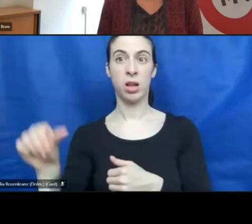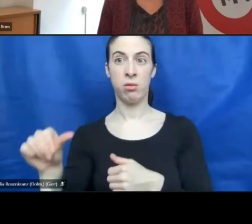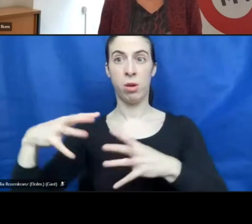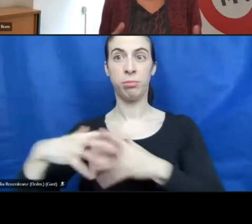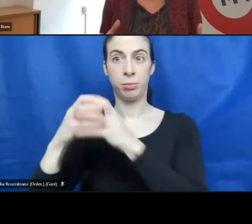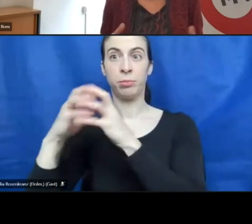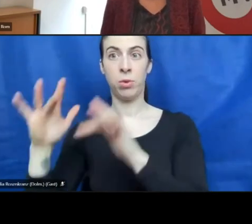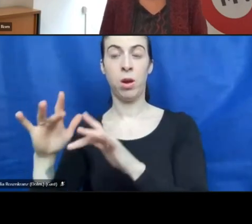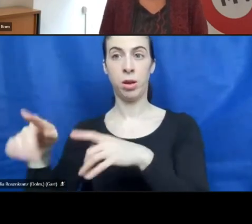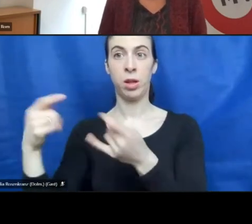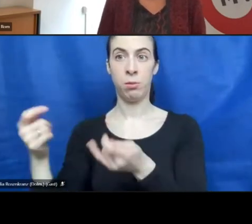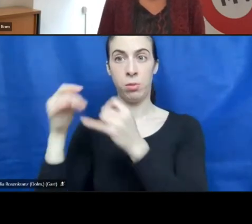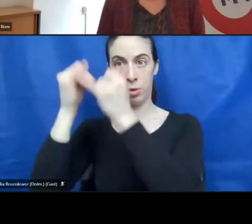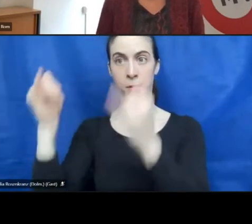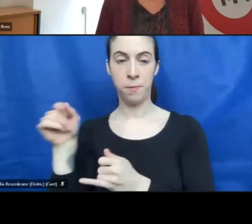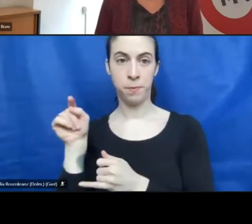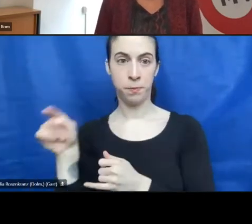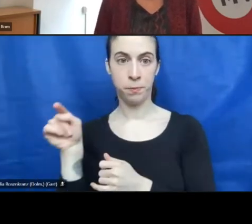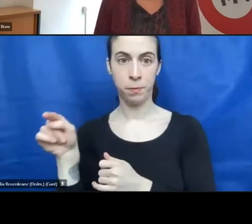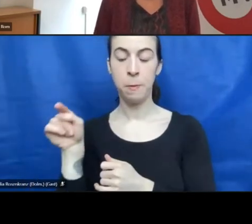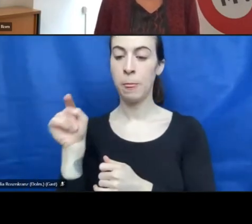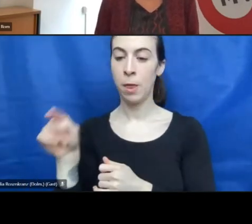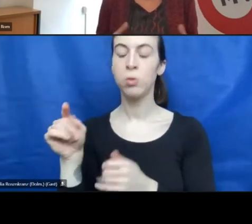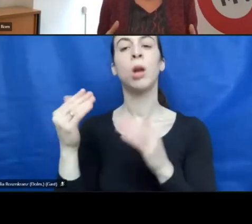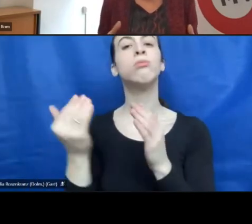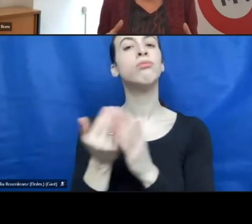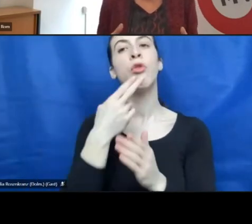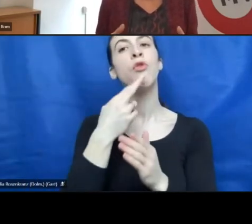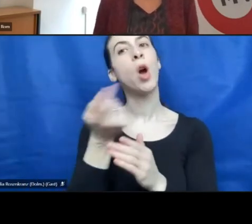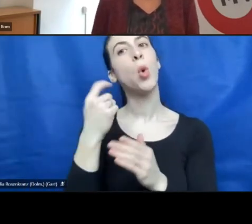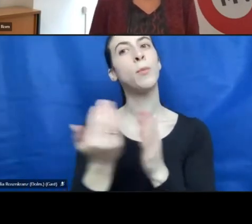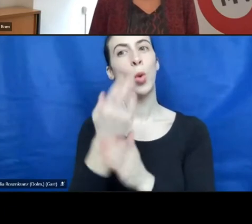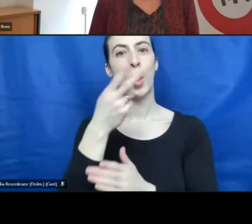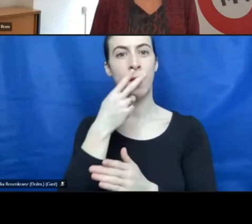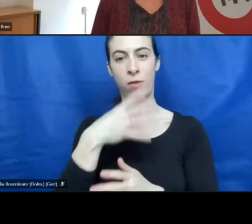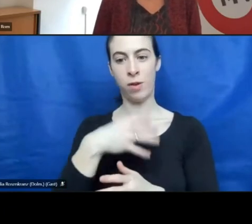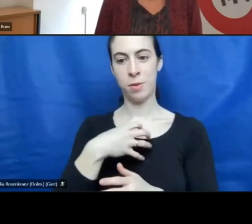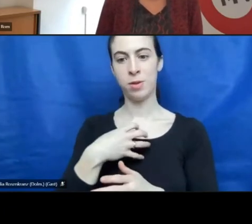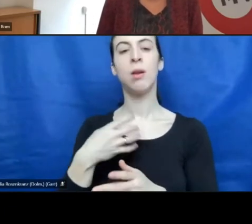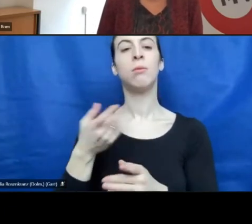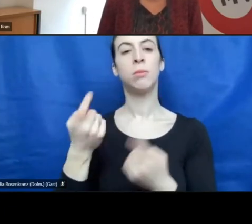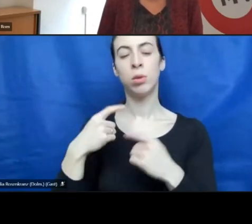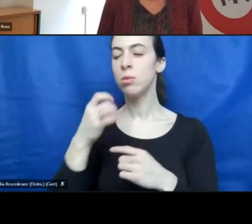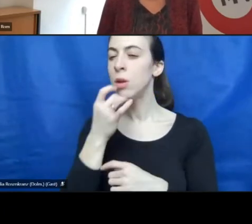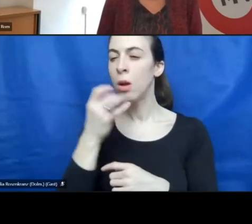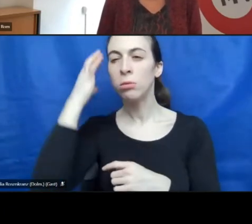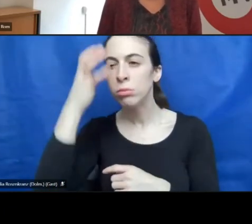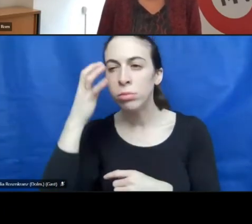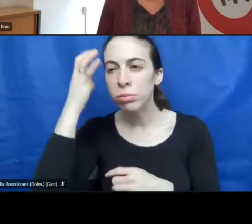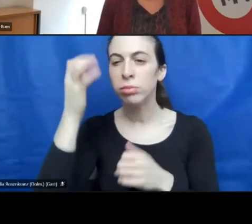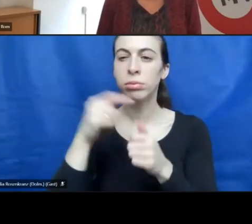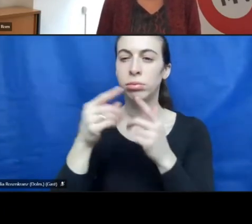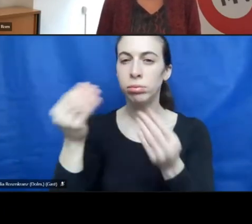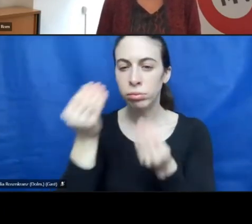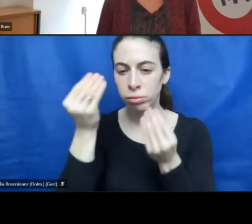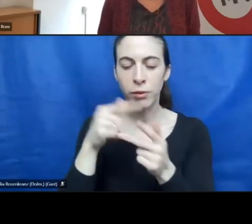There, the new traffic owners learn the complete theory they use for operating their